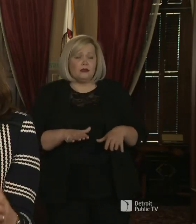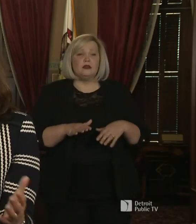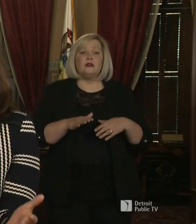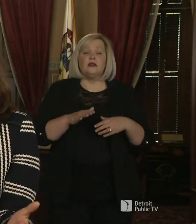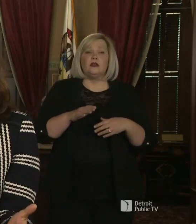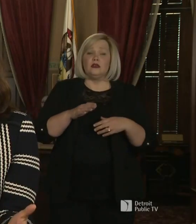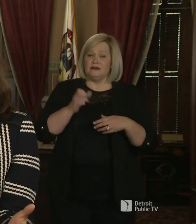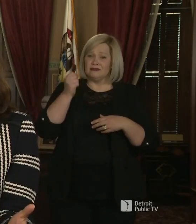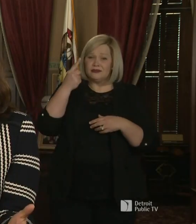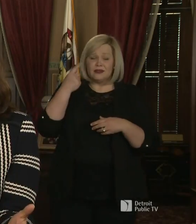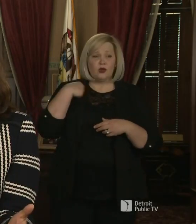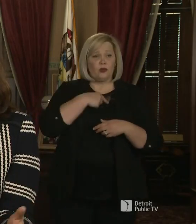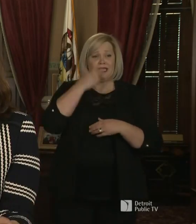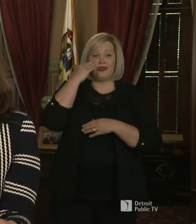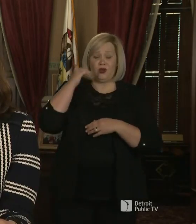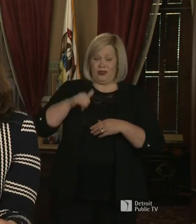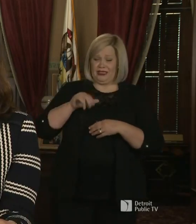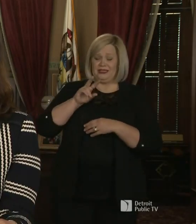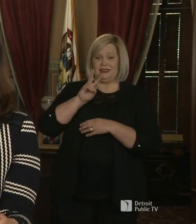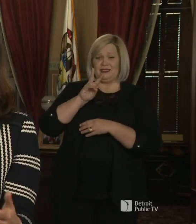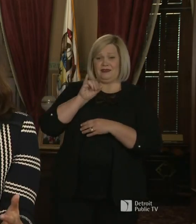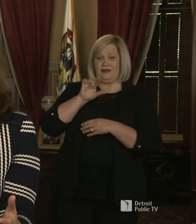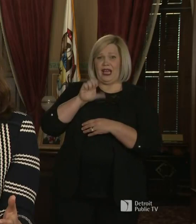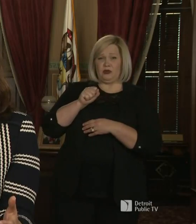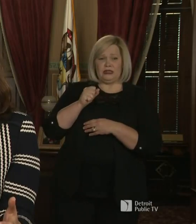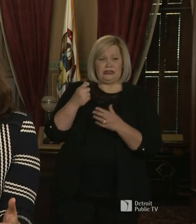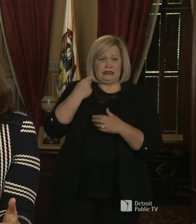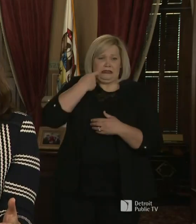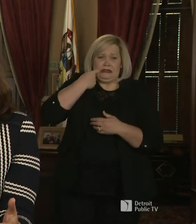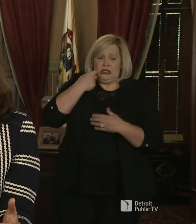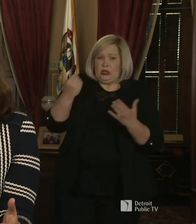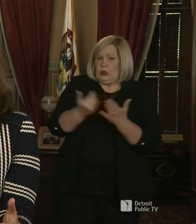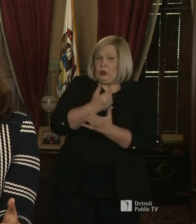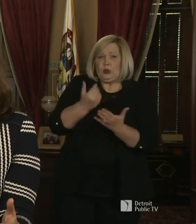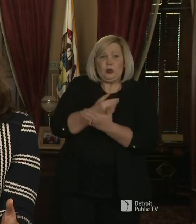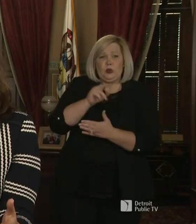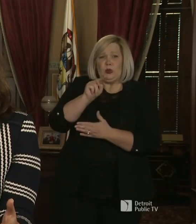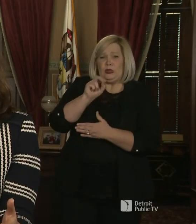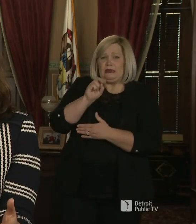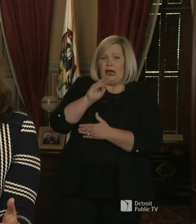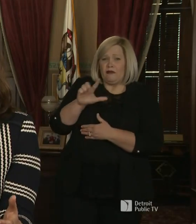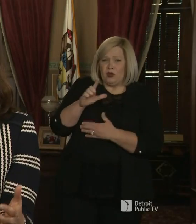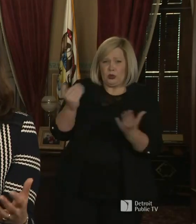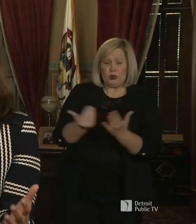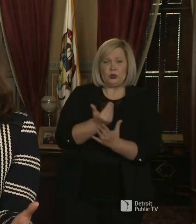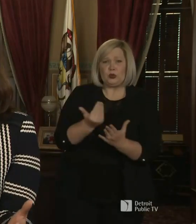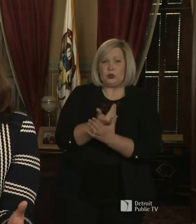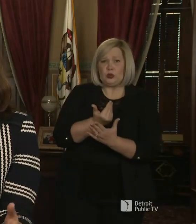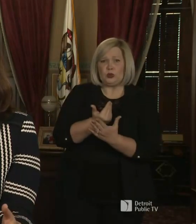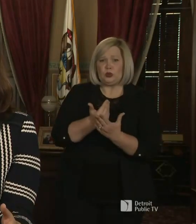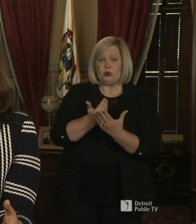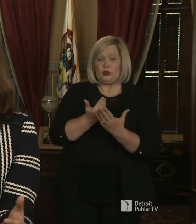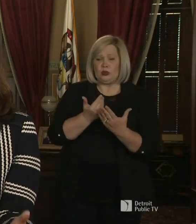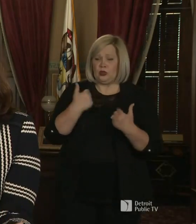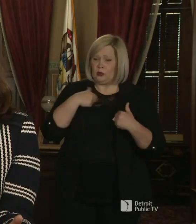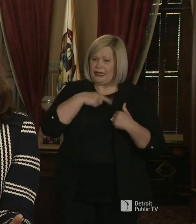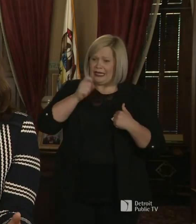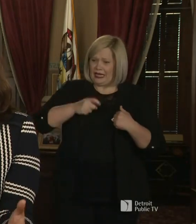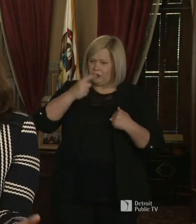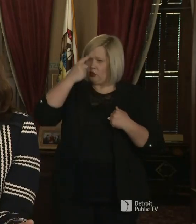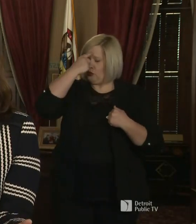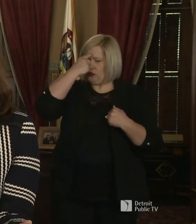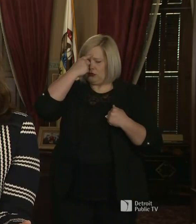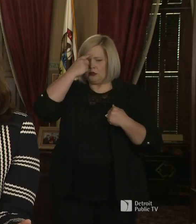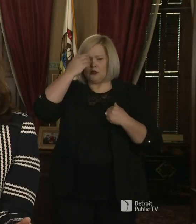this is a novel virus and we have to have the mindset that, uh, we're going to be willing to explore